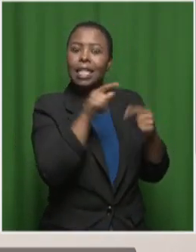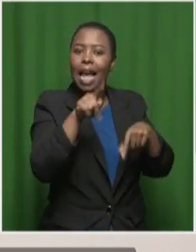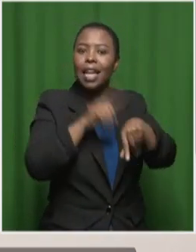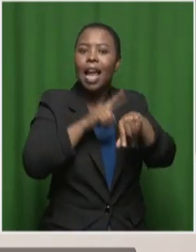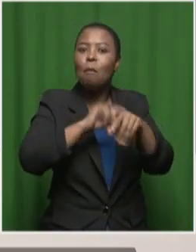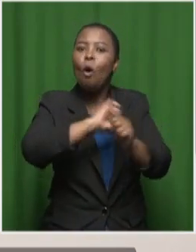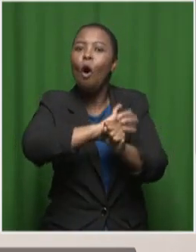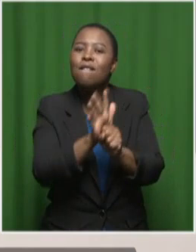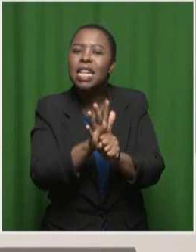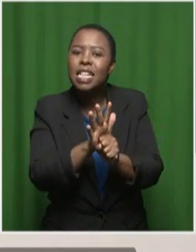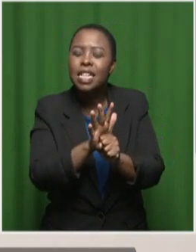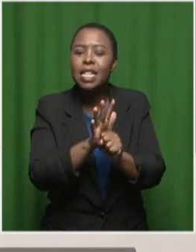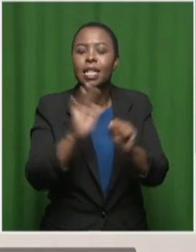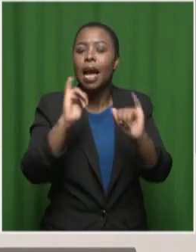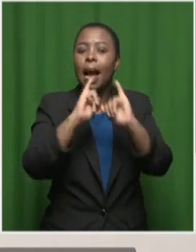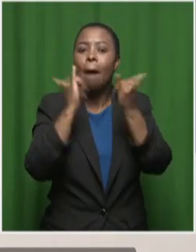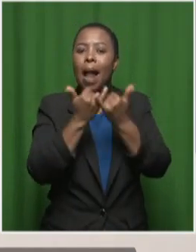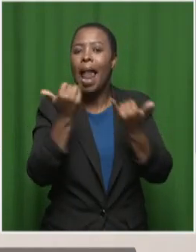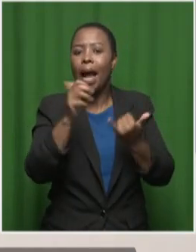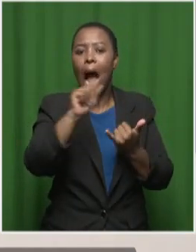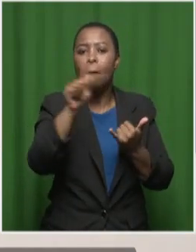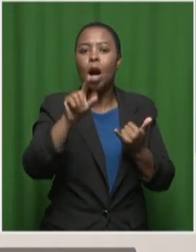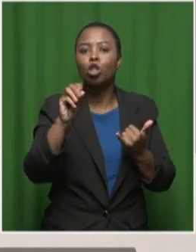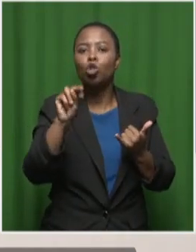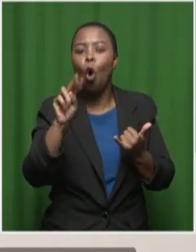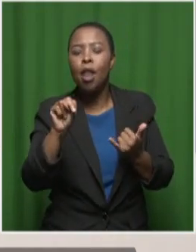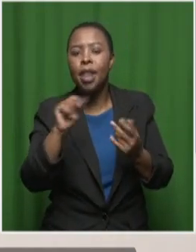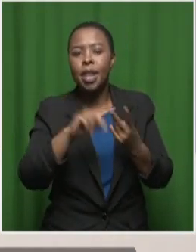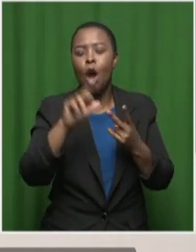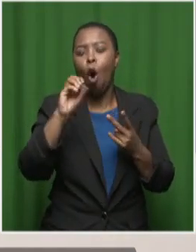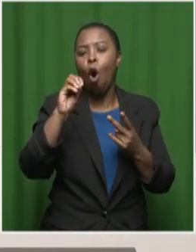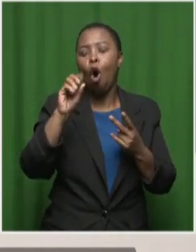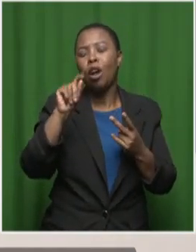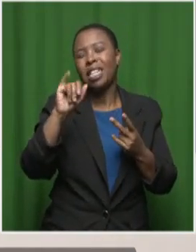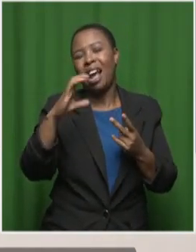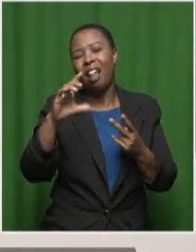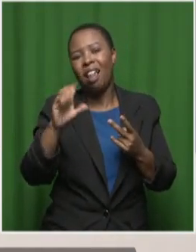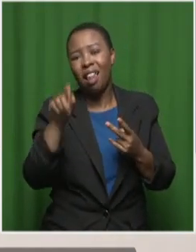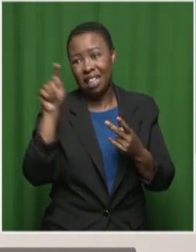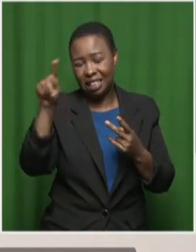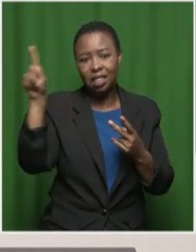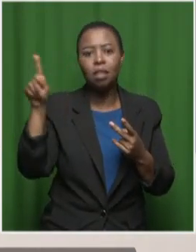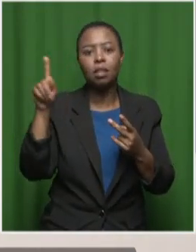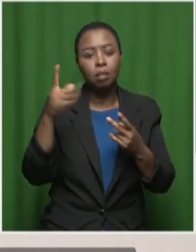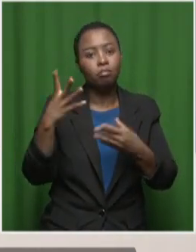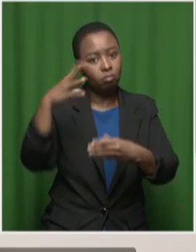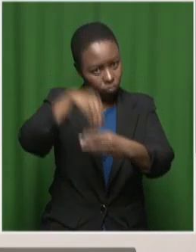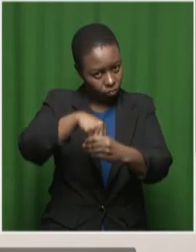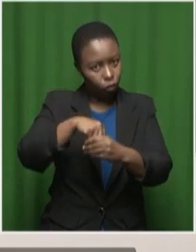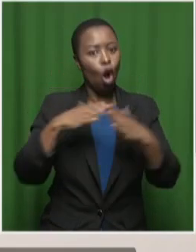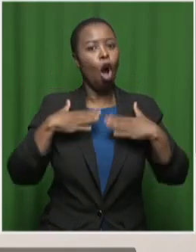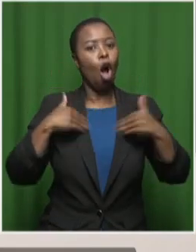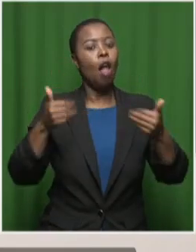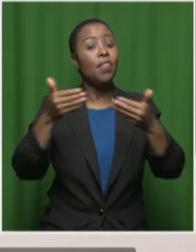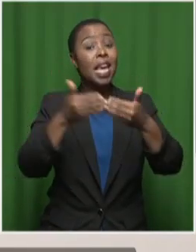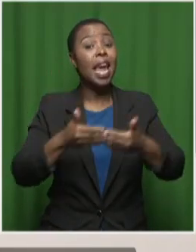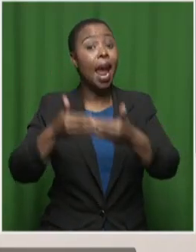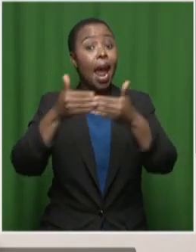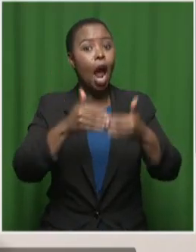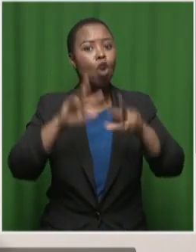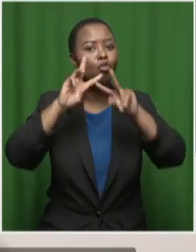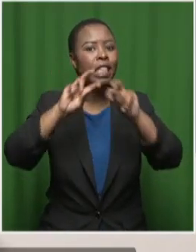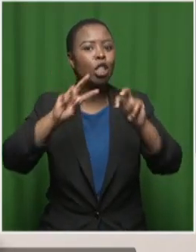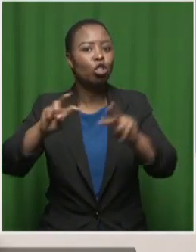And companies like Amazon Web Services and Oracle especially got very involved in healthcare research where